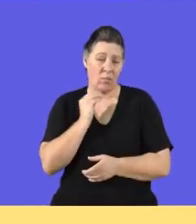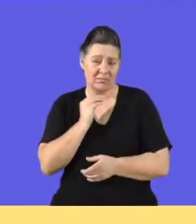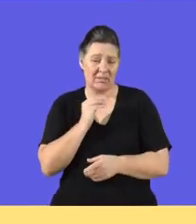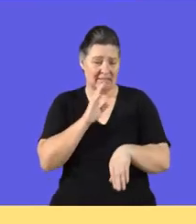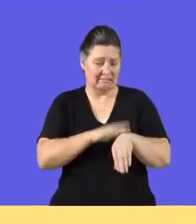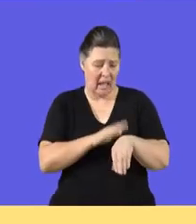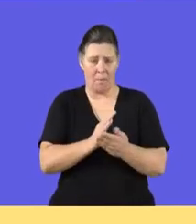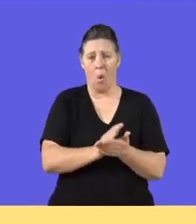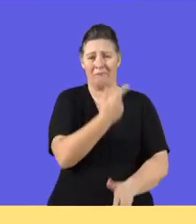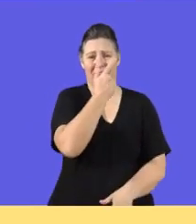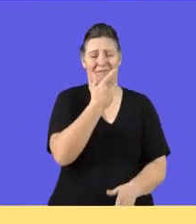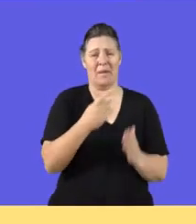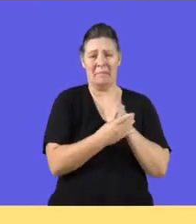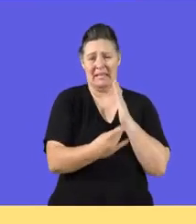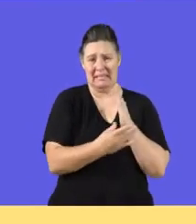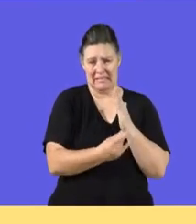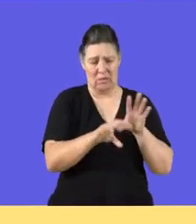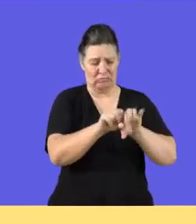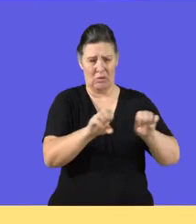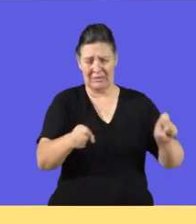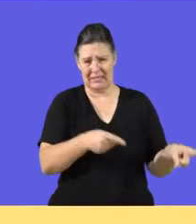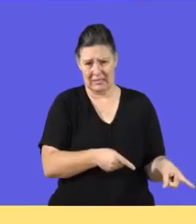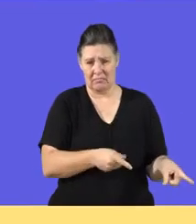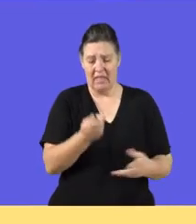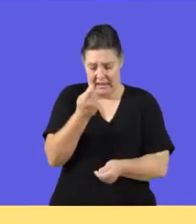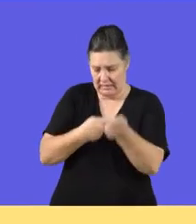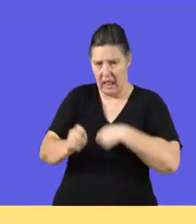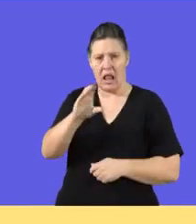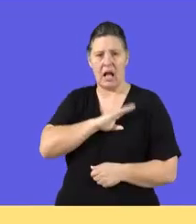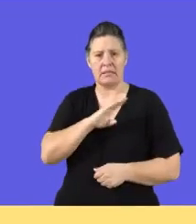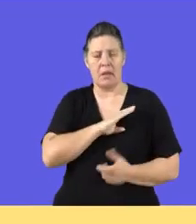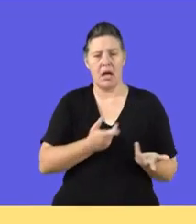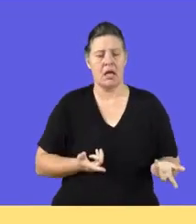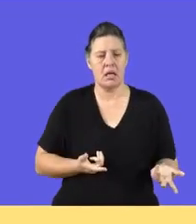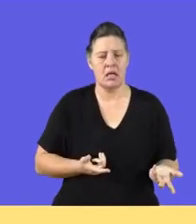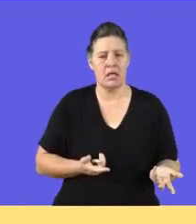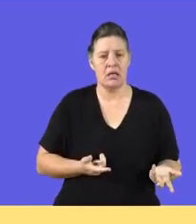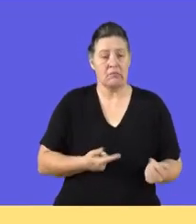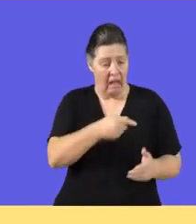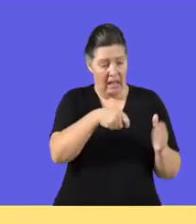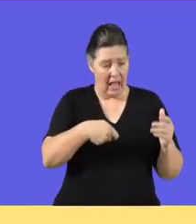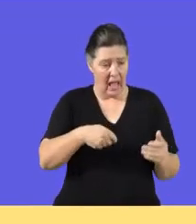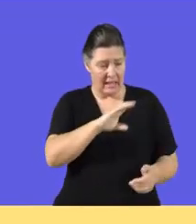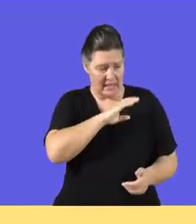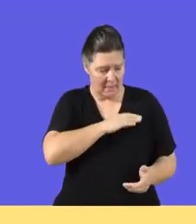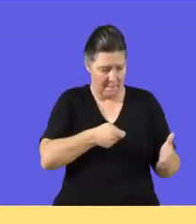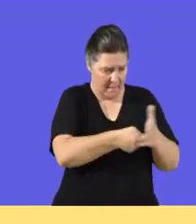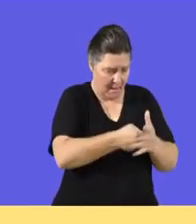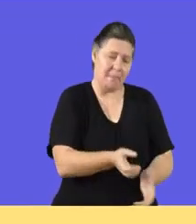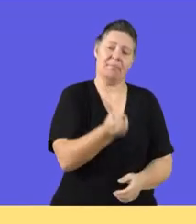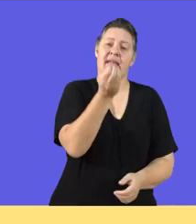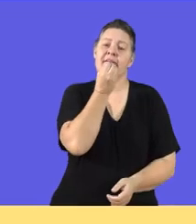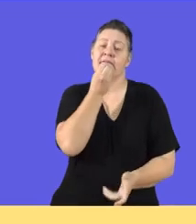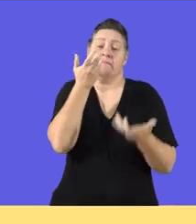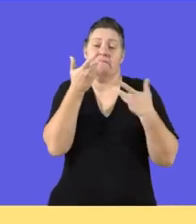goods and used the expired goods to make food, and he sold the goods to the customers. Now, the customers are